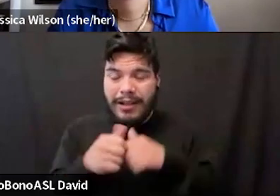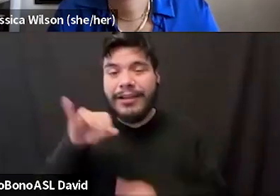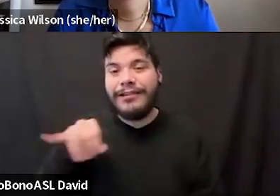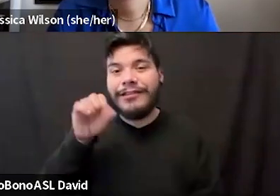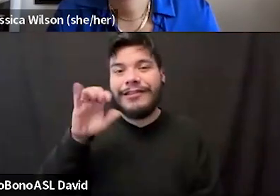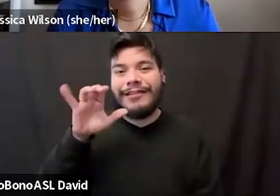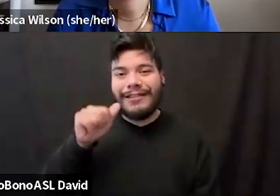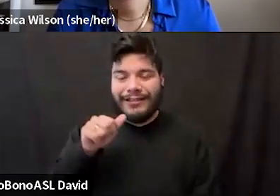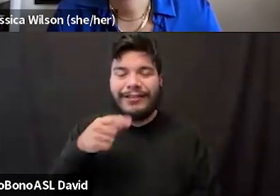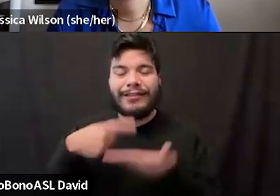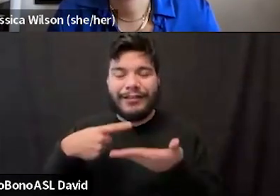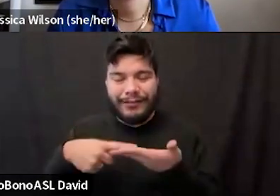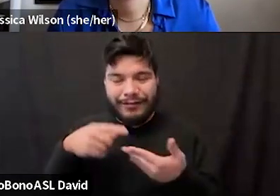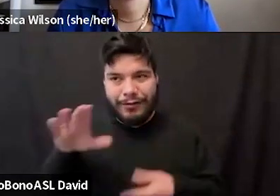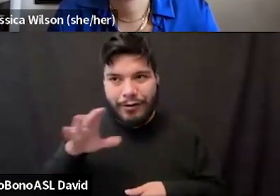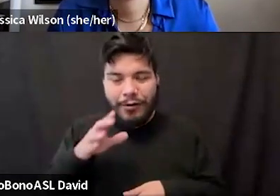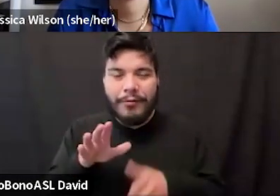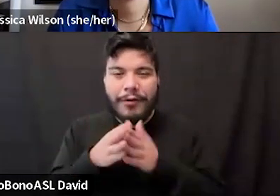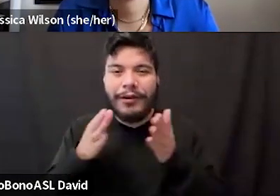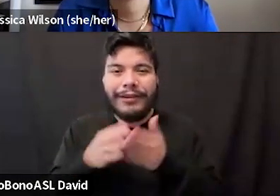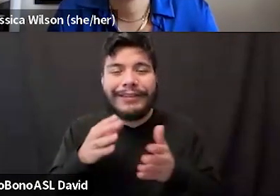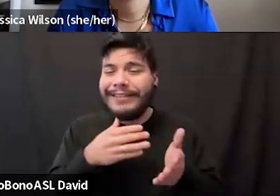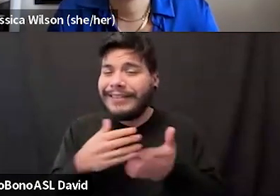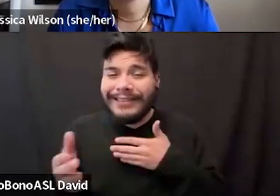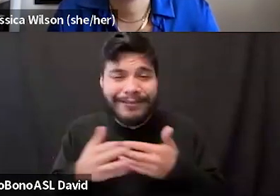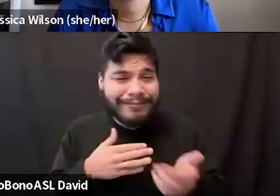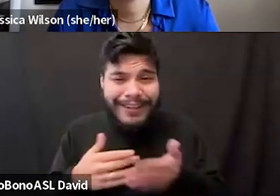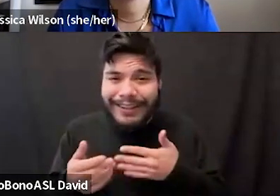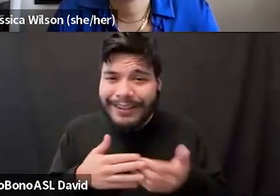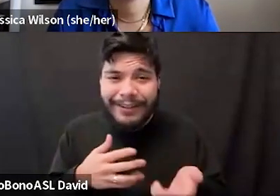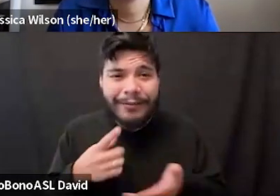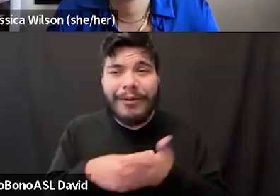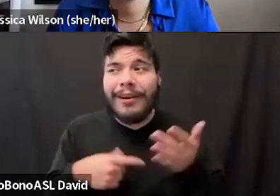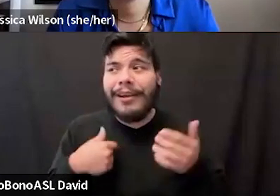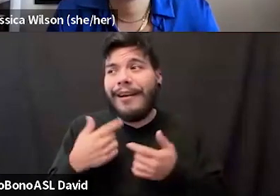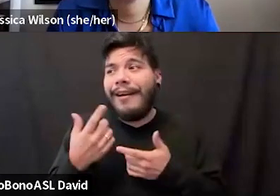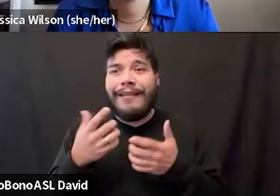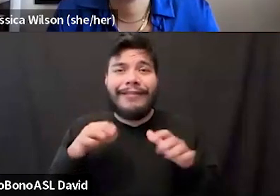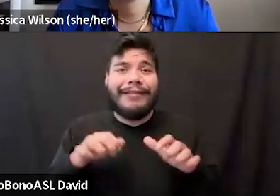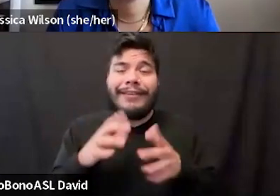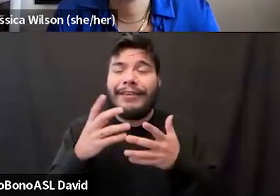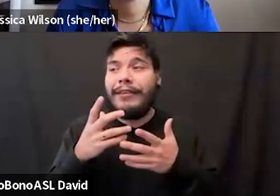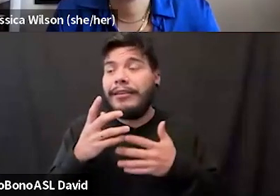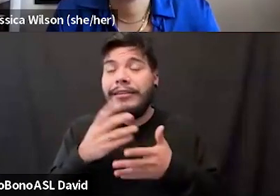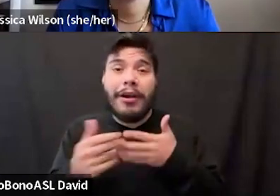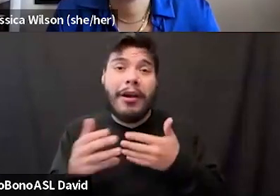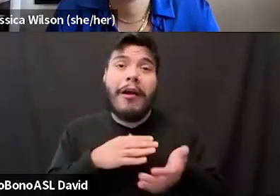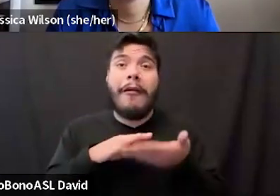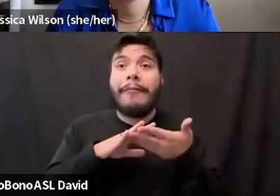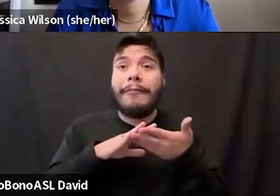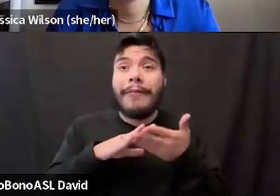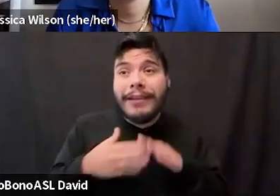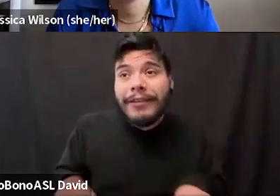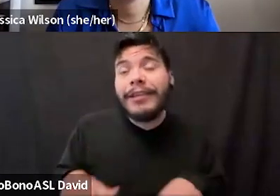to realize that it did not matter what I did. didn't matter how peacefully or kind or